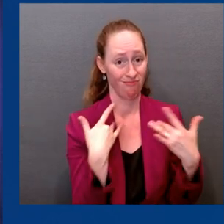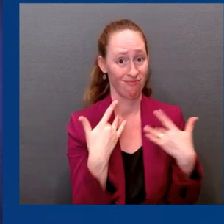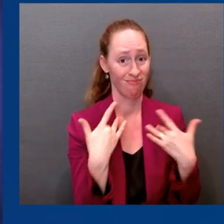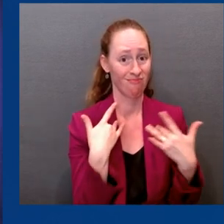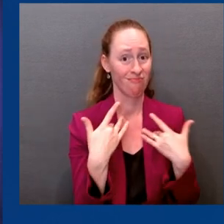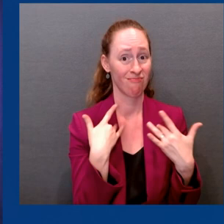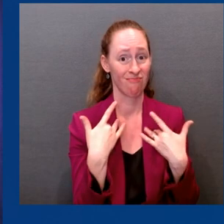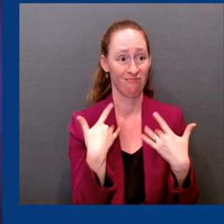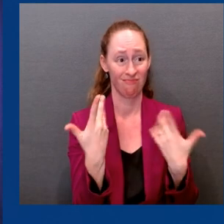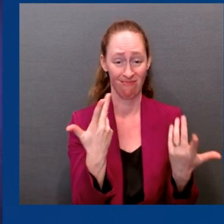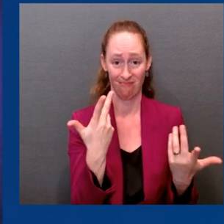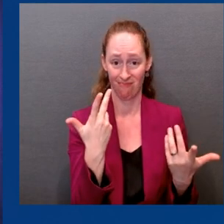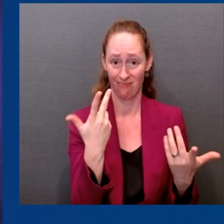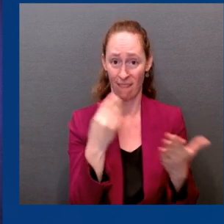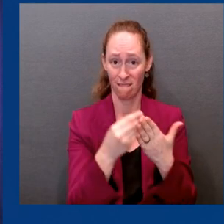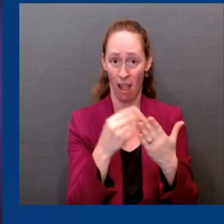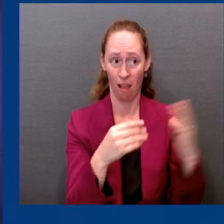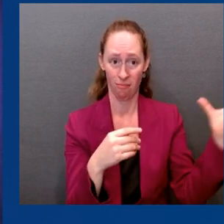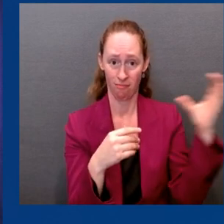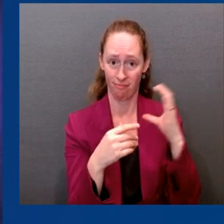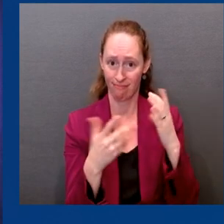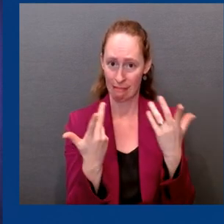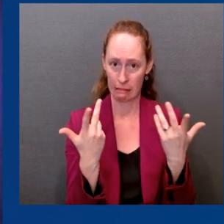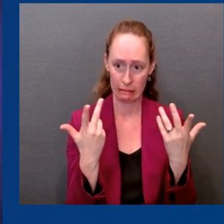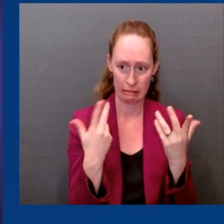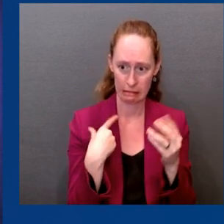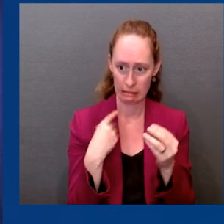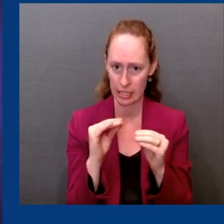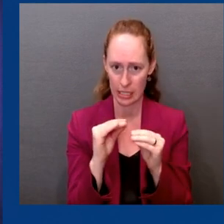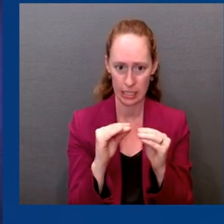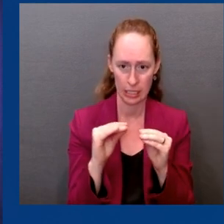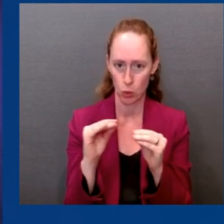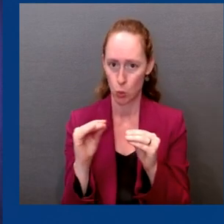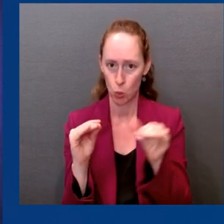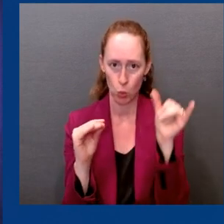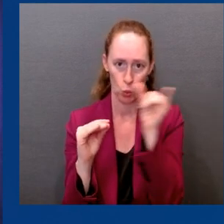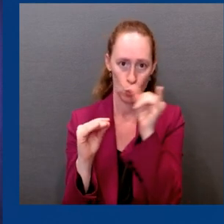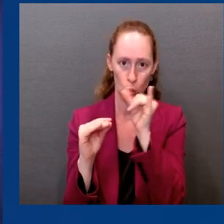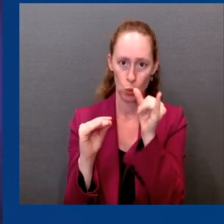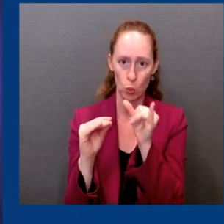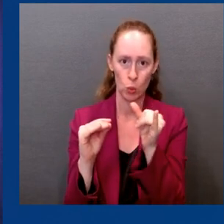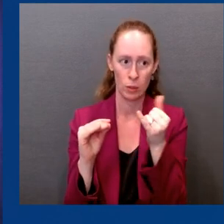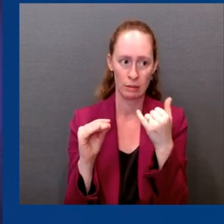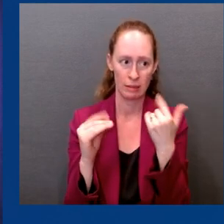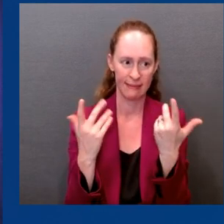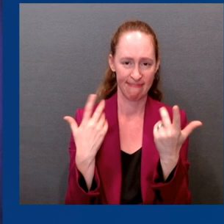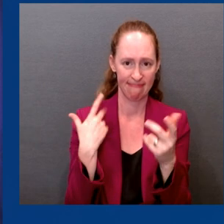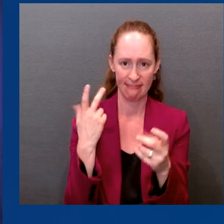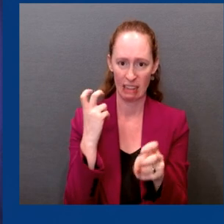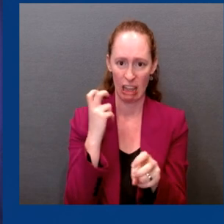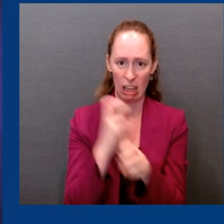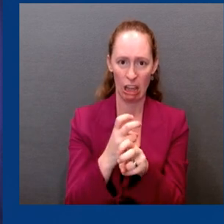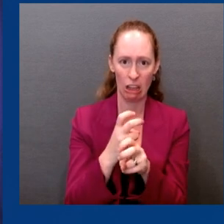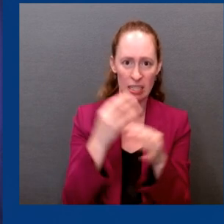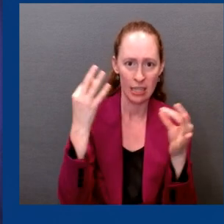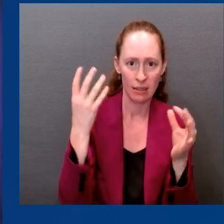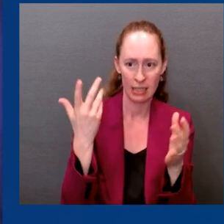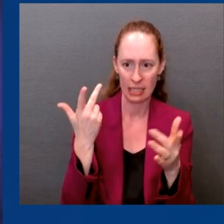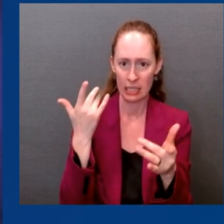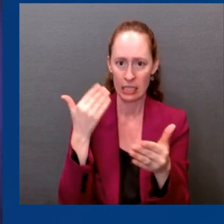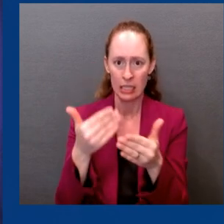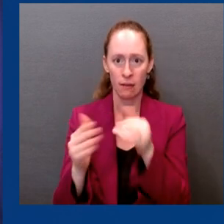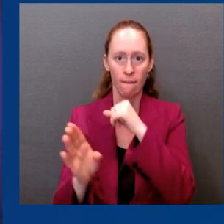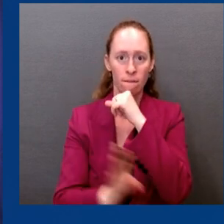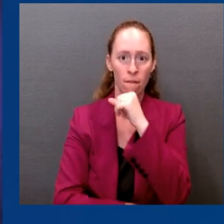situation of looking at the fall and winter and asking, even though Congress has failed to act, can we really go into the